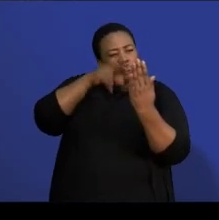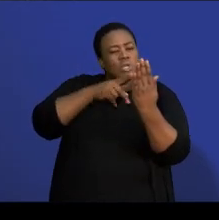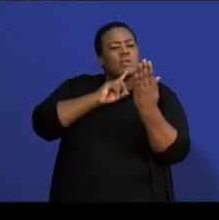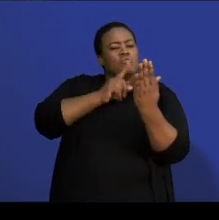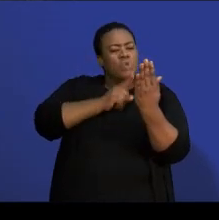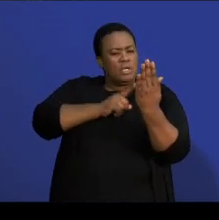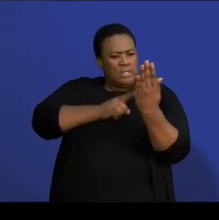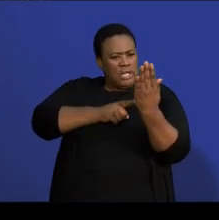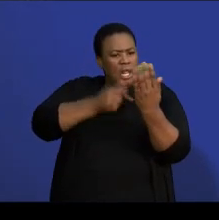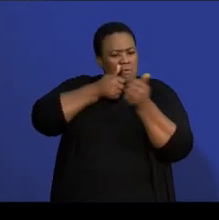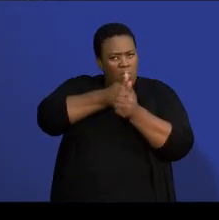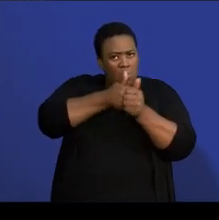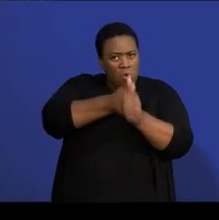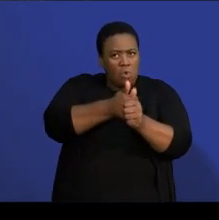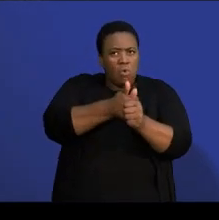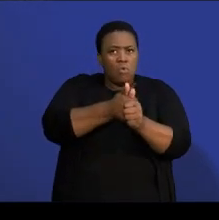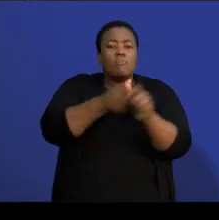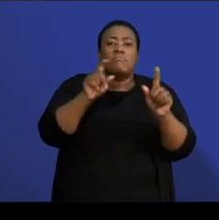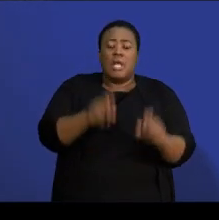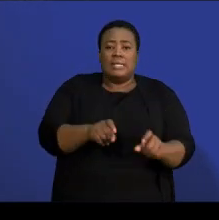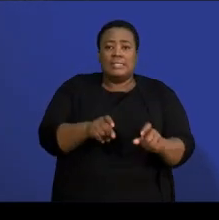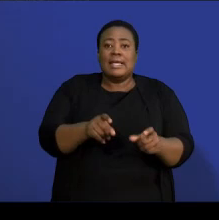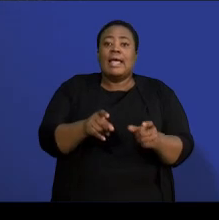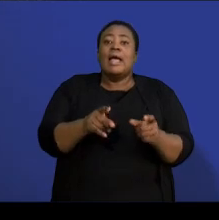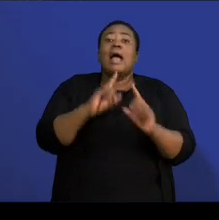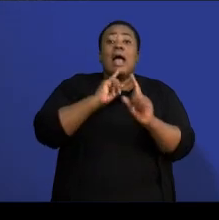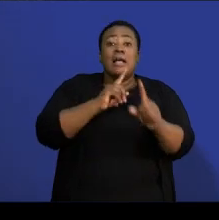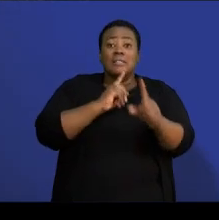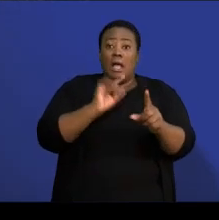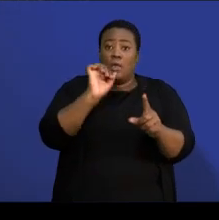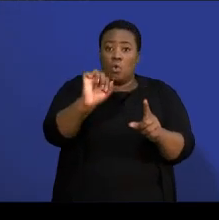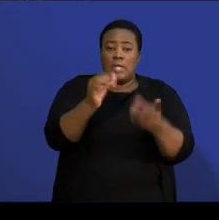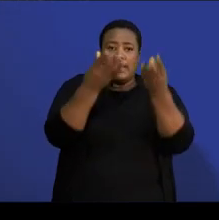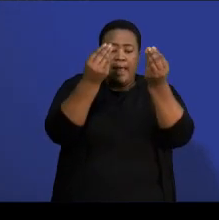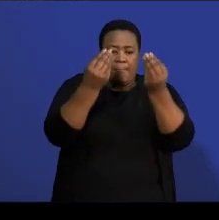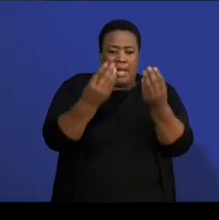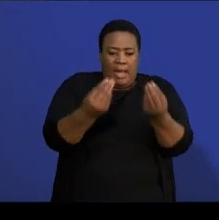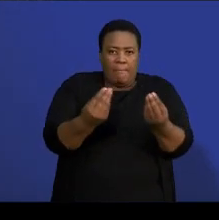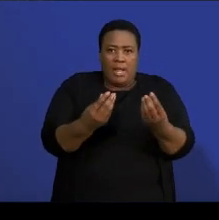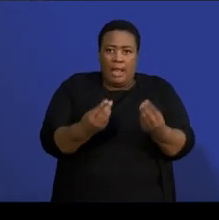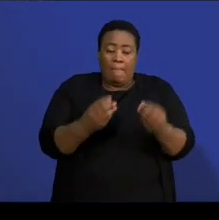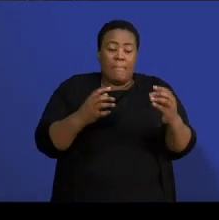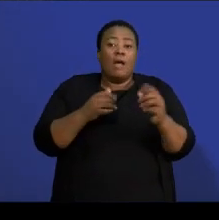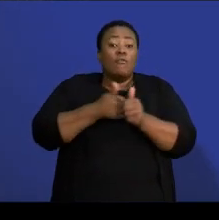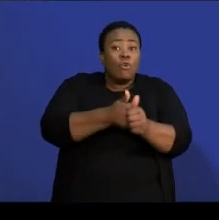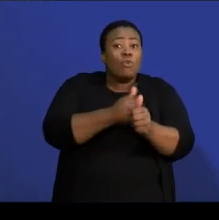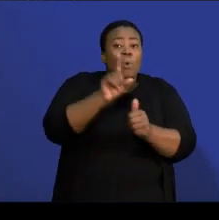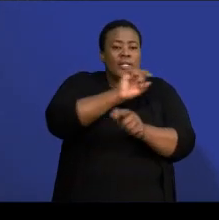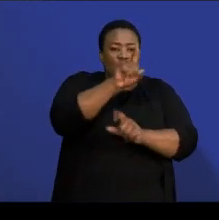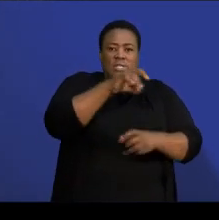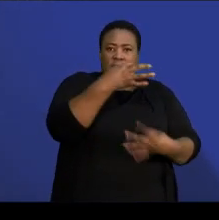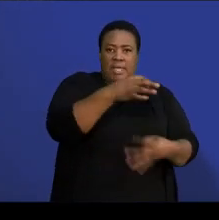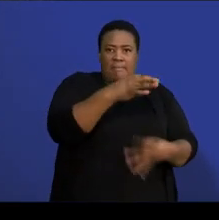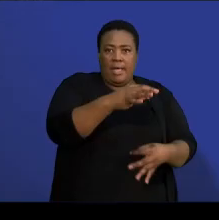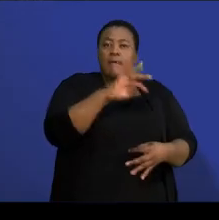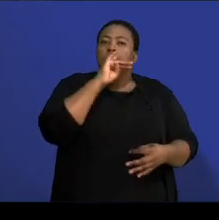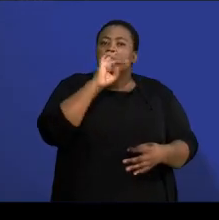them carefully. So you must number all your answers exactly as they are in the question paper. So what this means is if